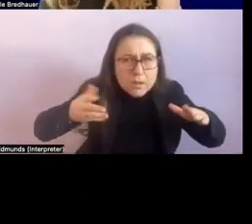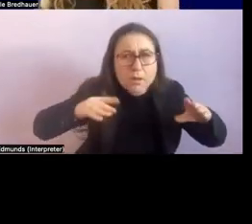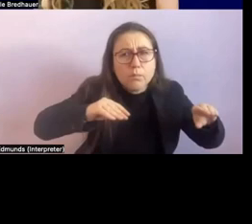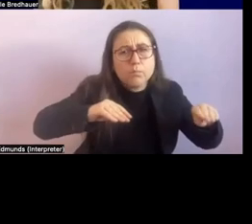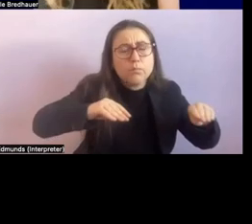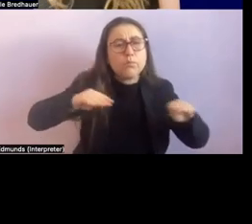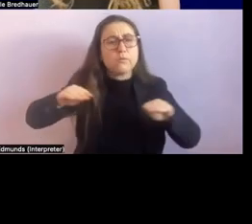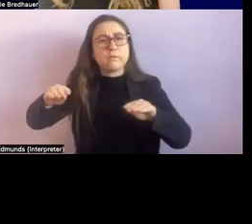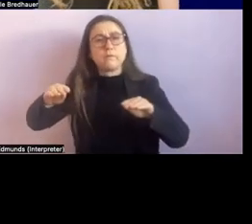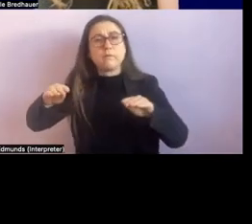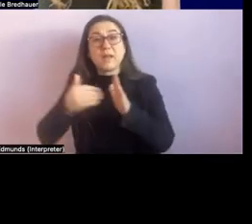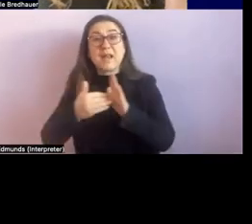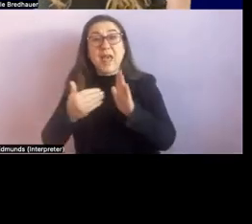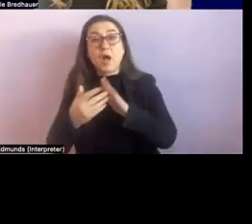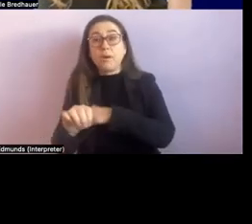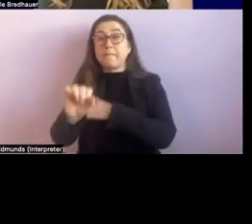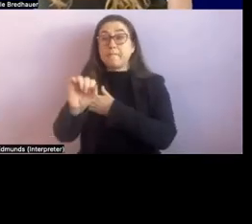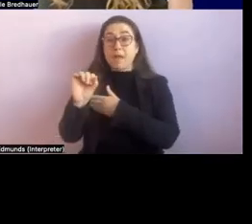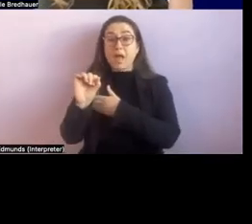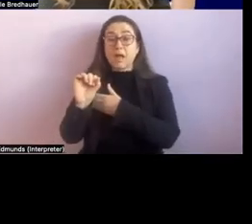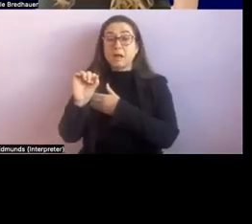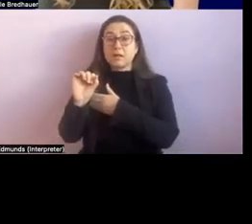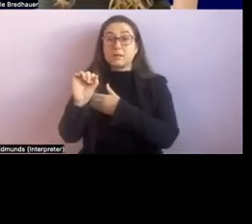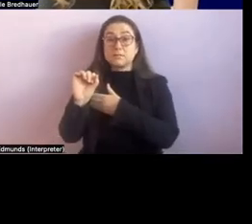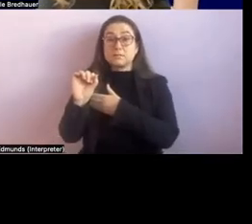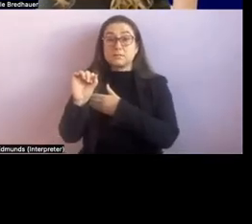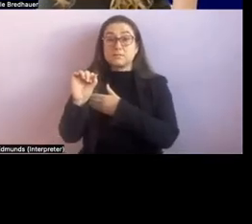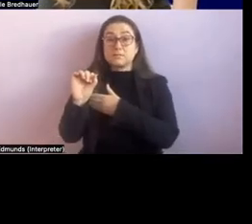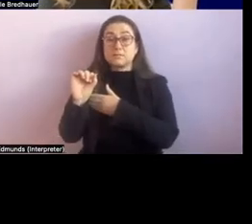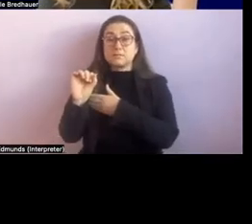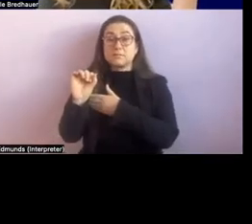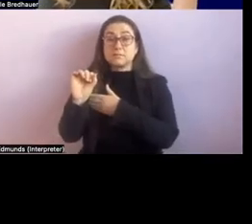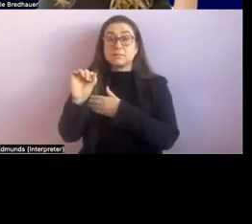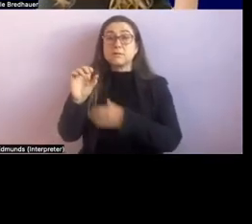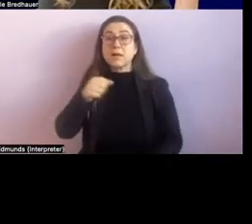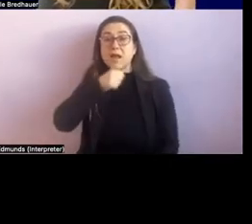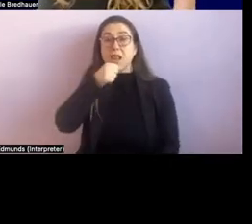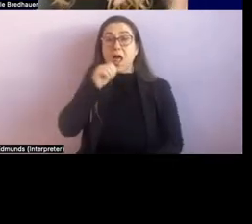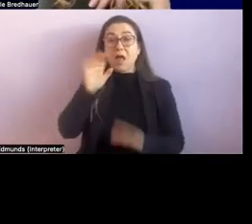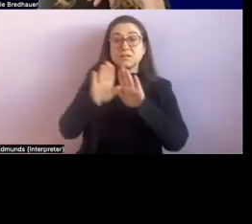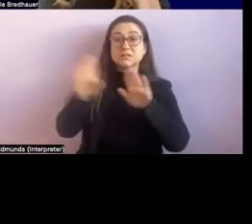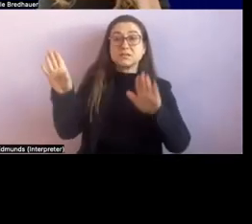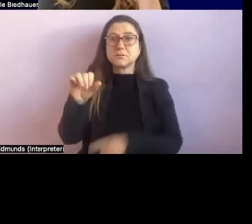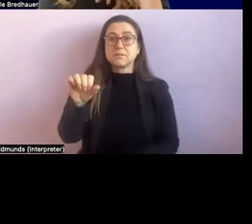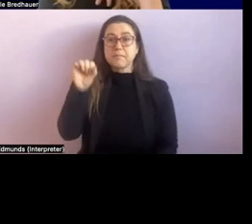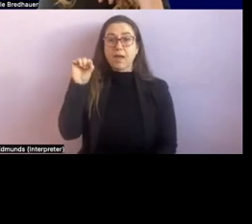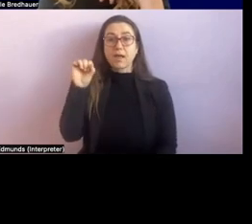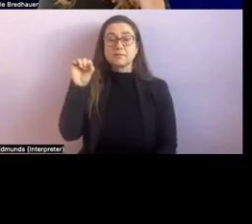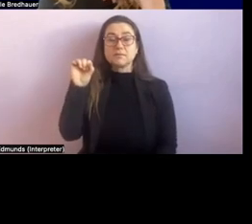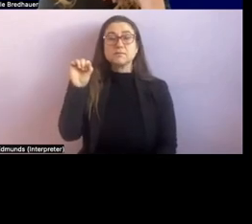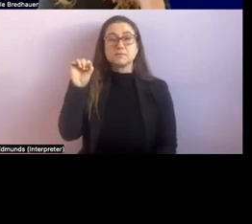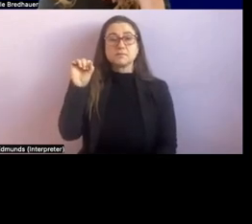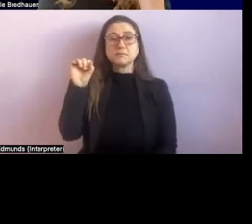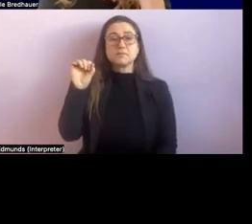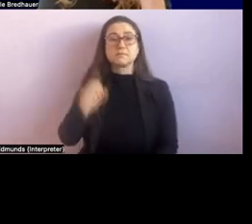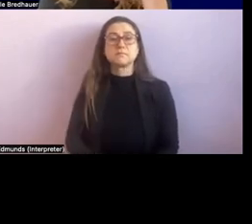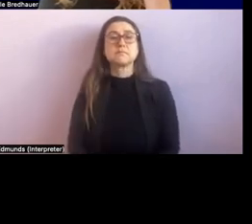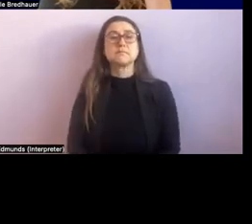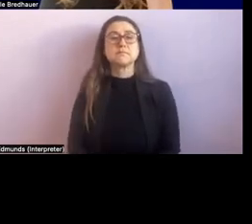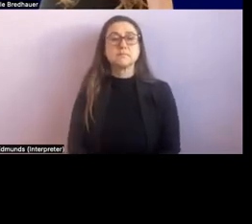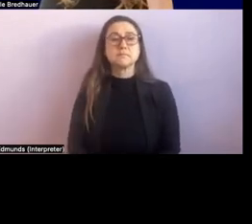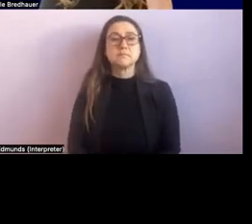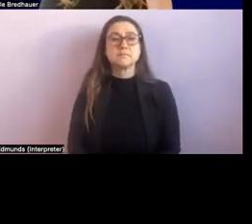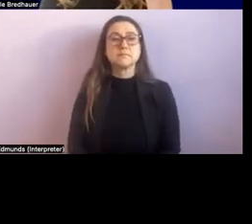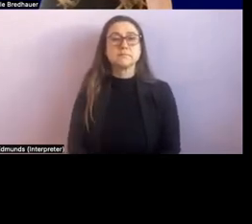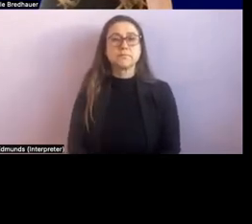back against the nearby glass wall oh